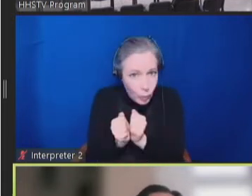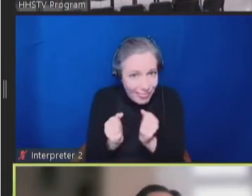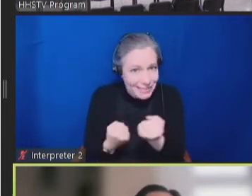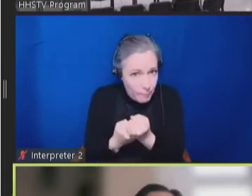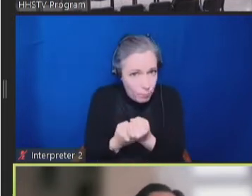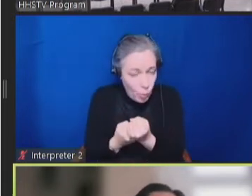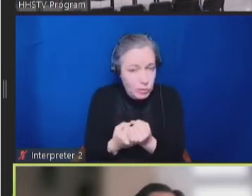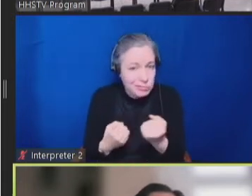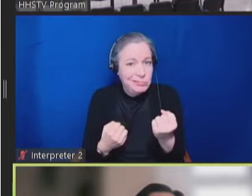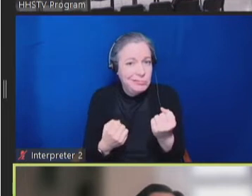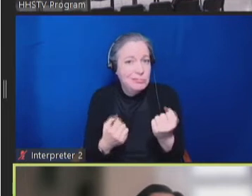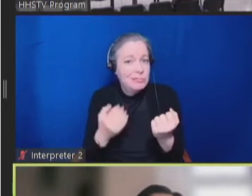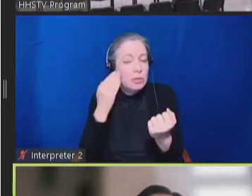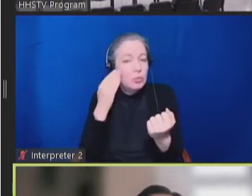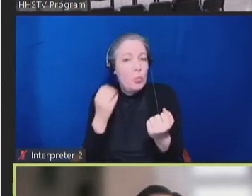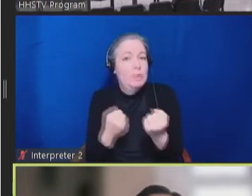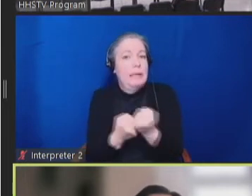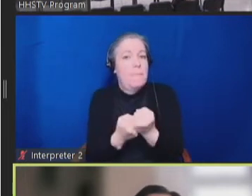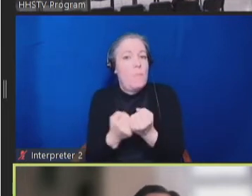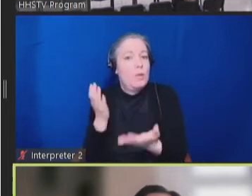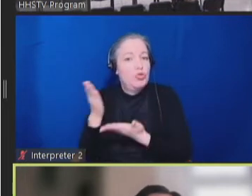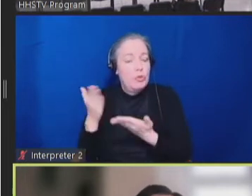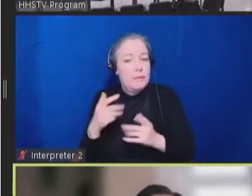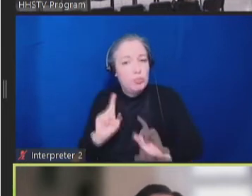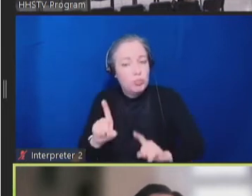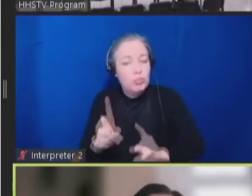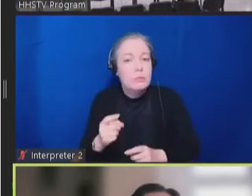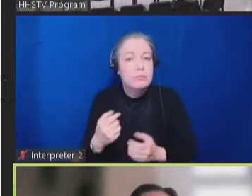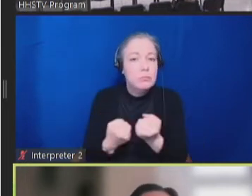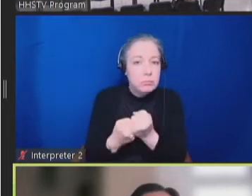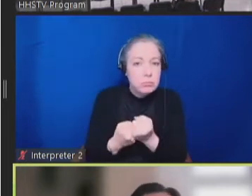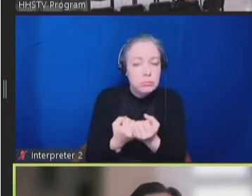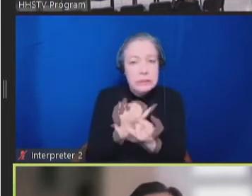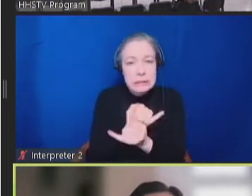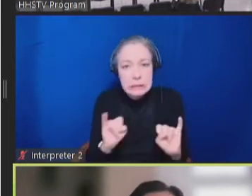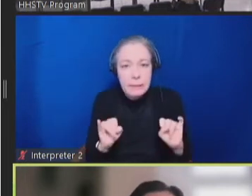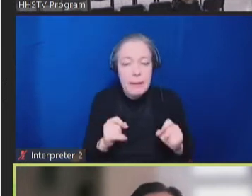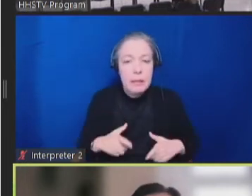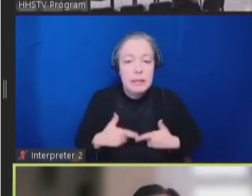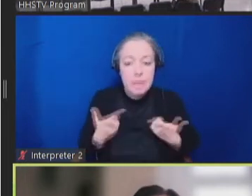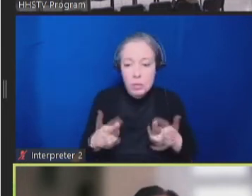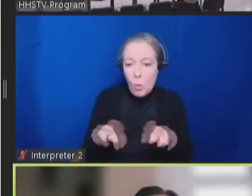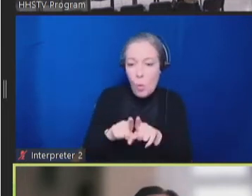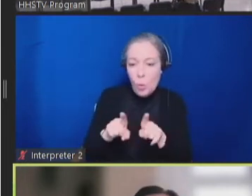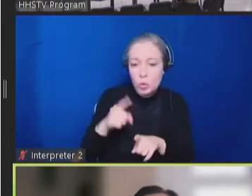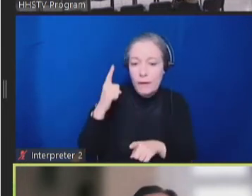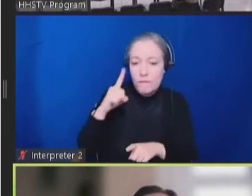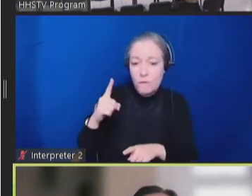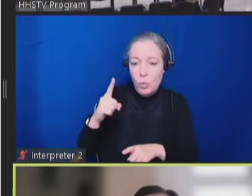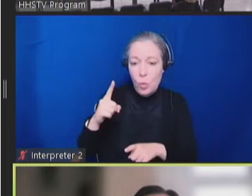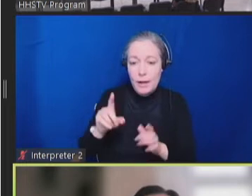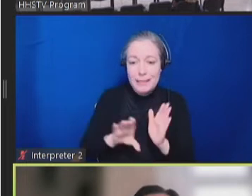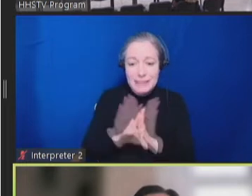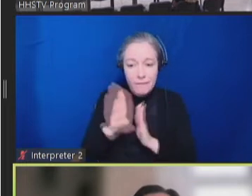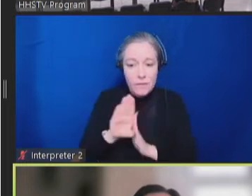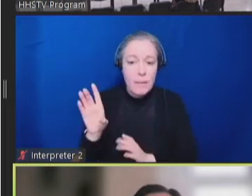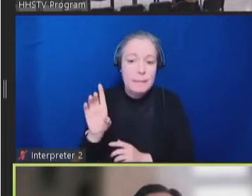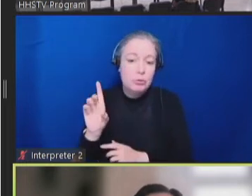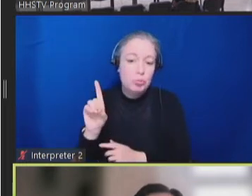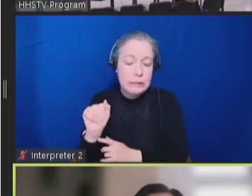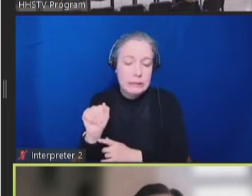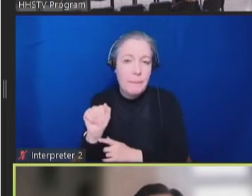living, as well as living in intermediate care facilities for people with developmental disabilities. That's the ICF IDD